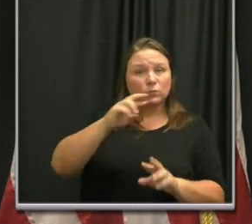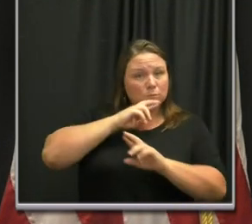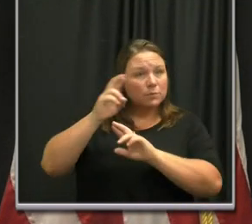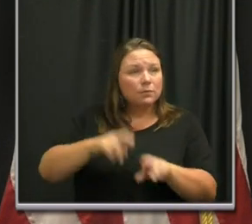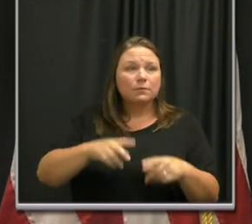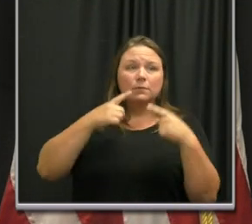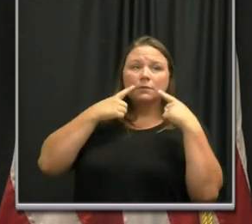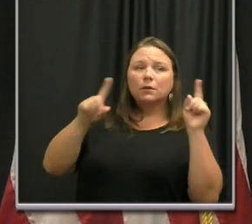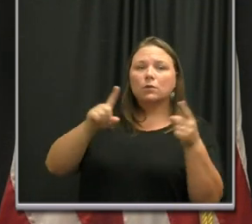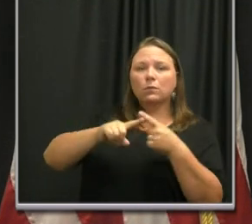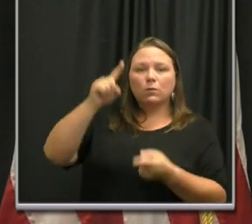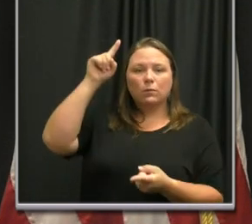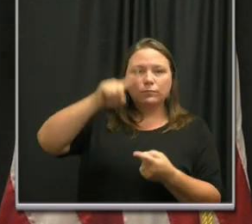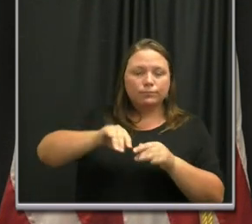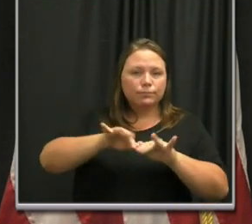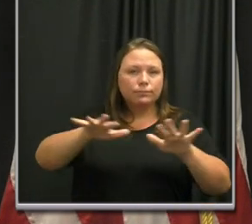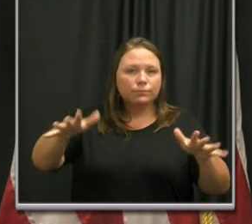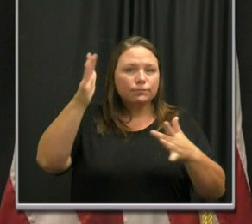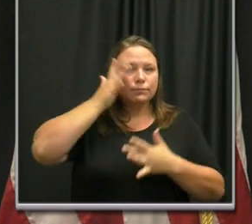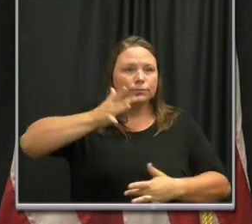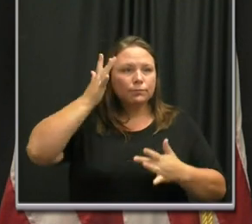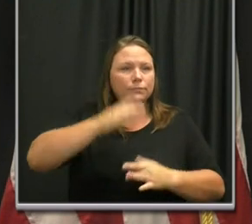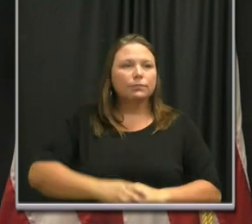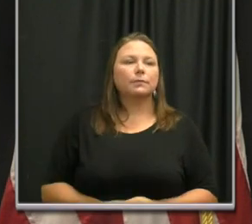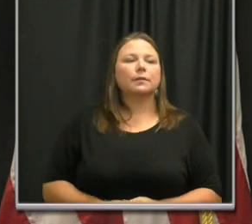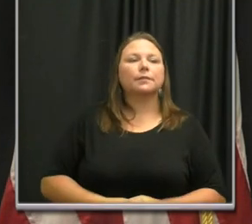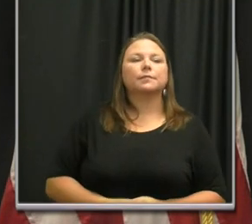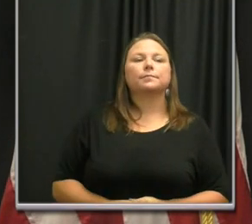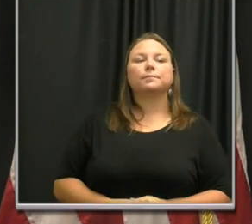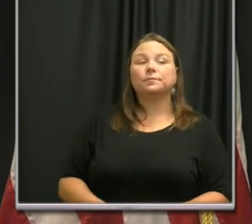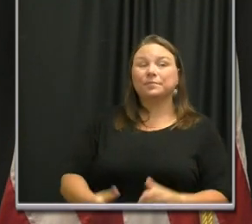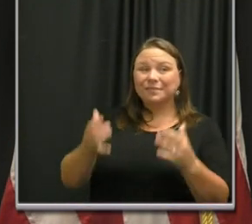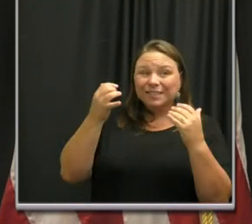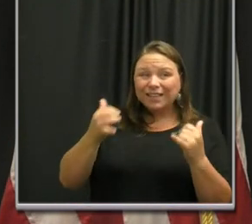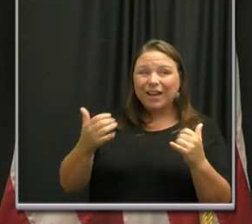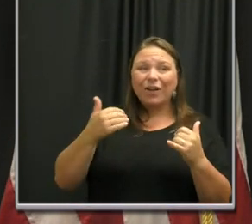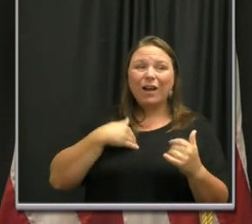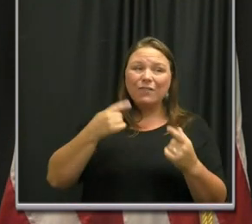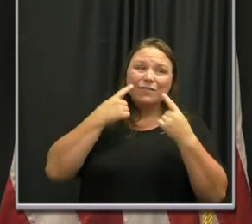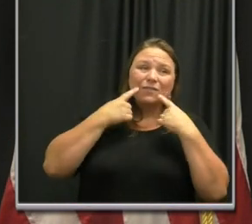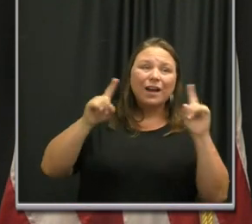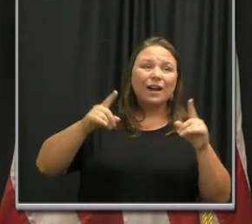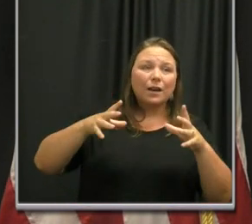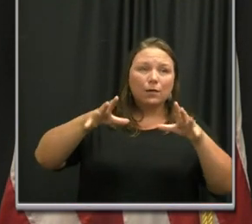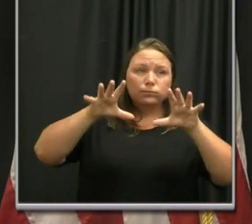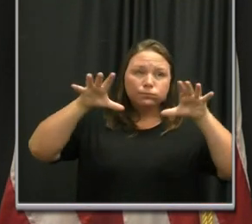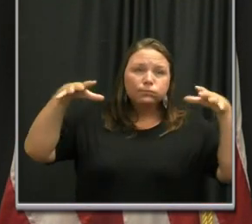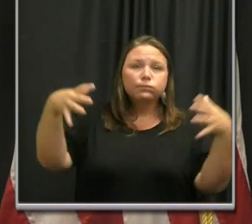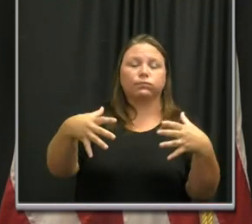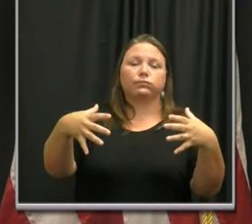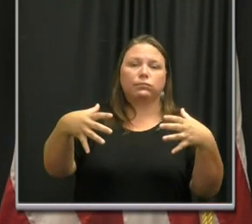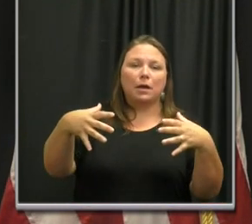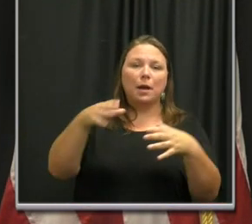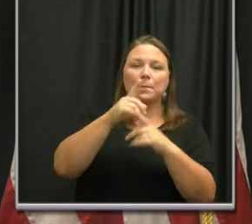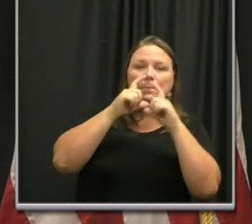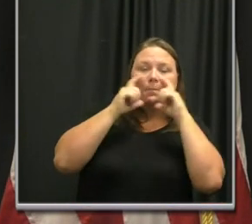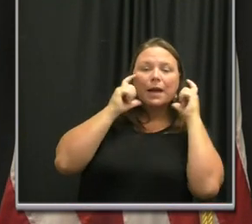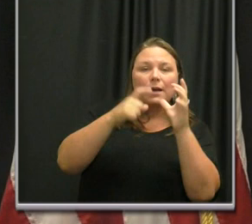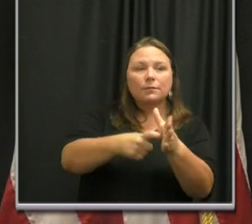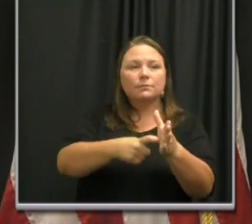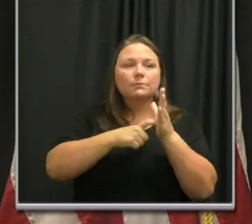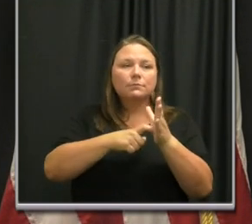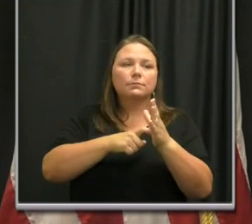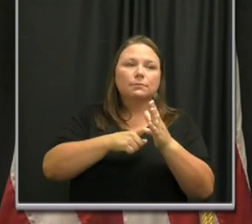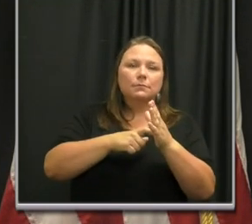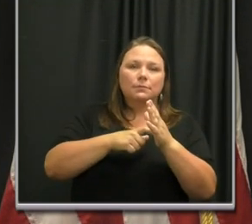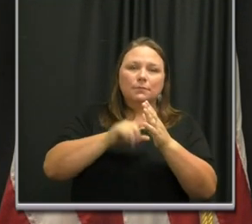in order to flatten the curve of the virus. Having what is now effectively a regional mask ordinance created